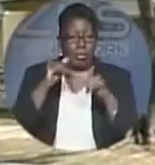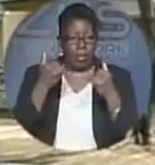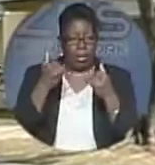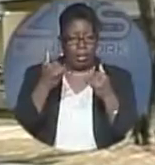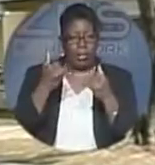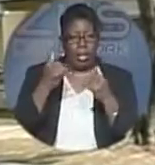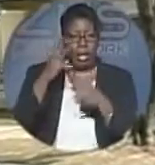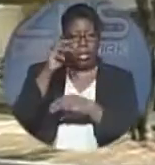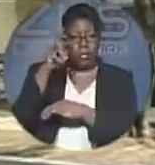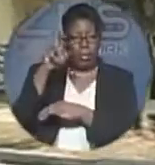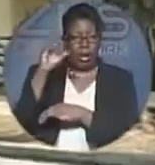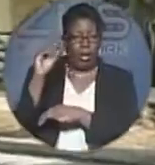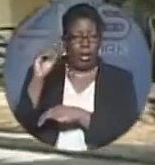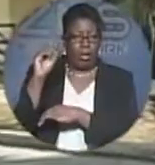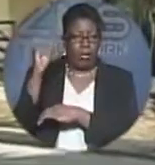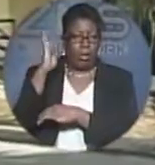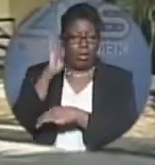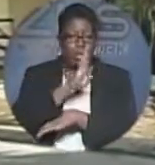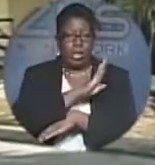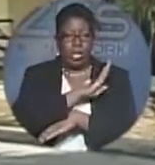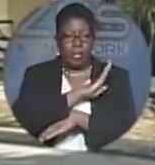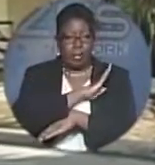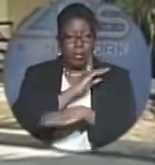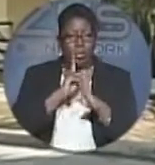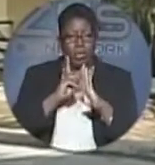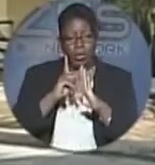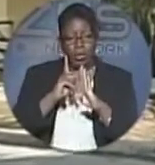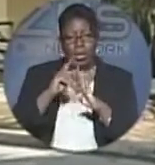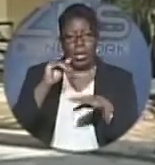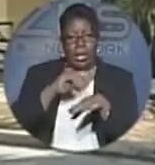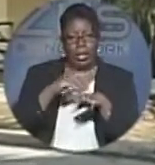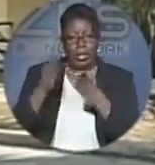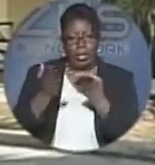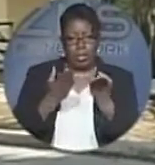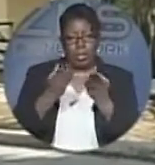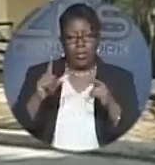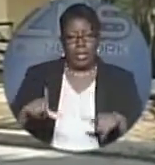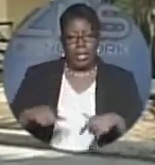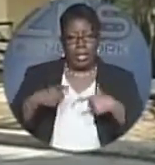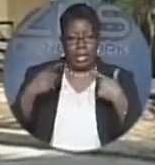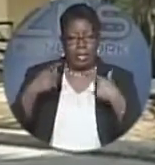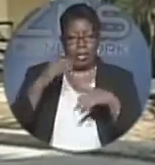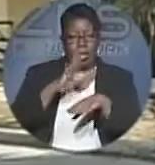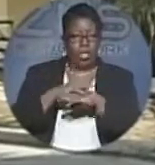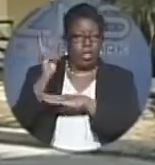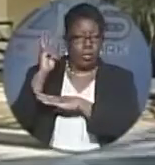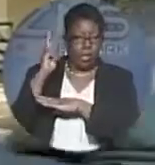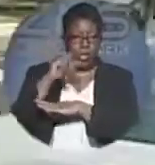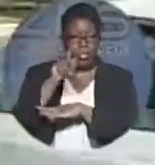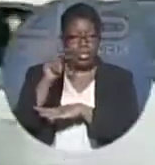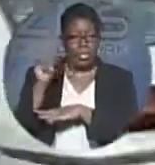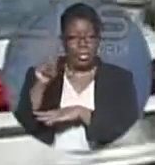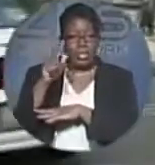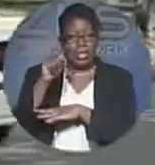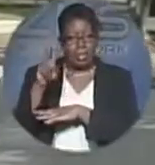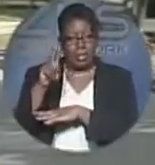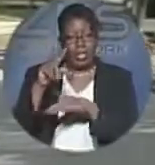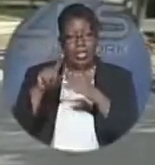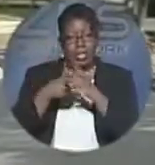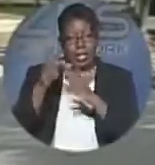City candidate Norris Bain will address the event which will be aired live on ZNS Radio and Television beginning at 8 o'clock tonight.